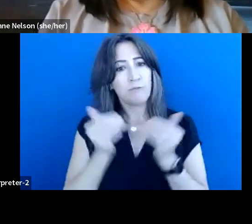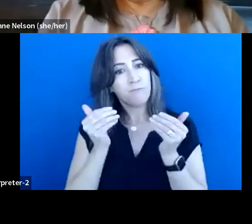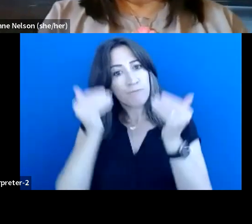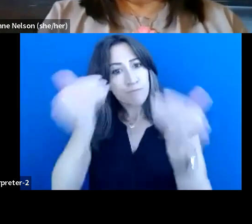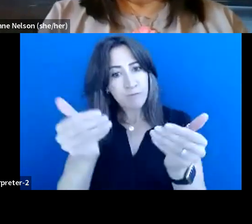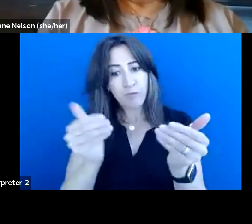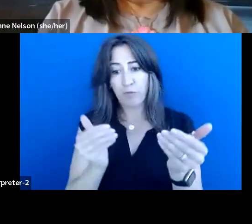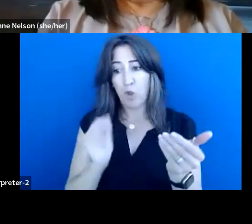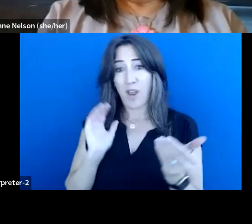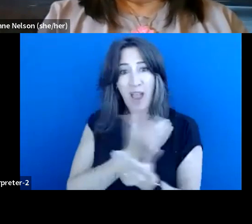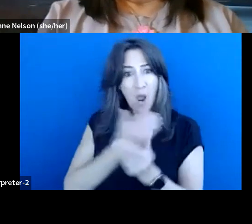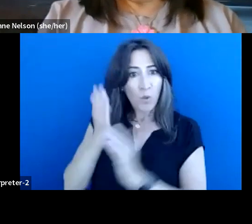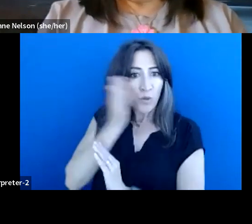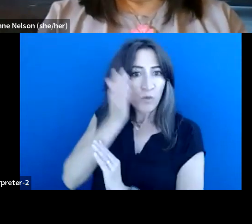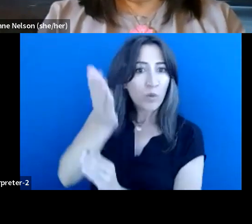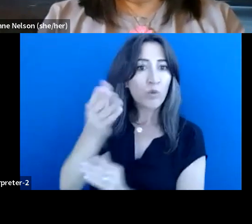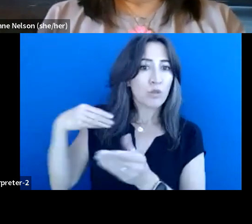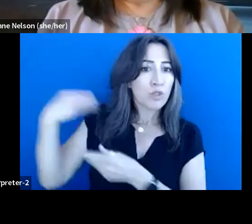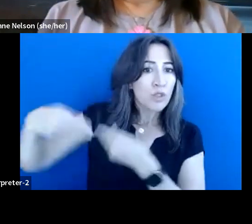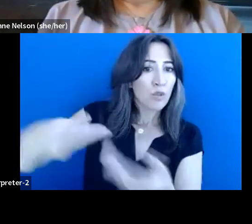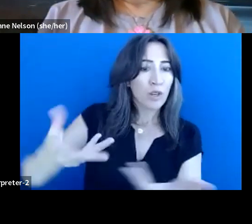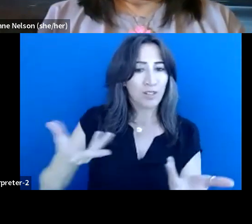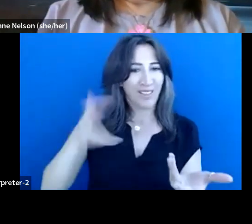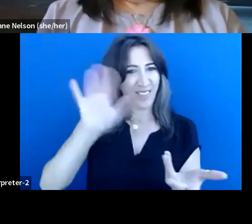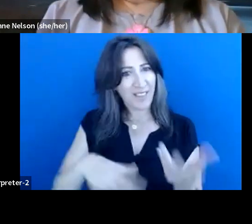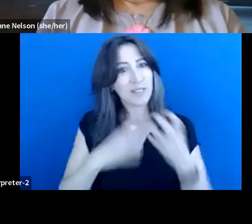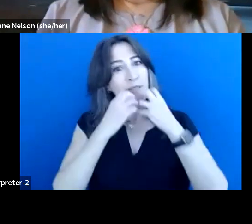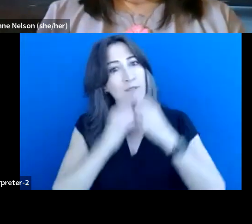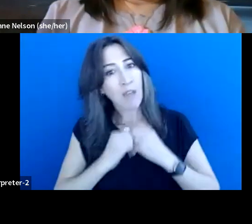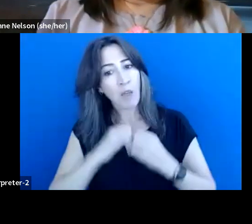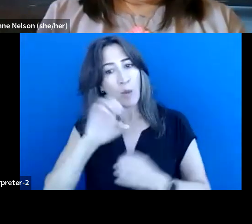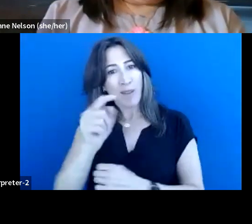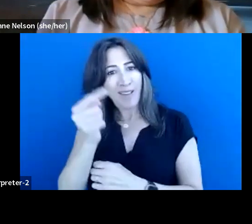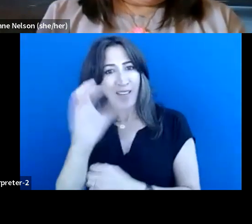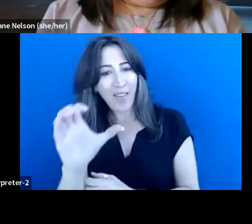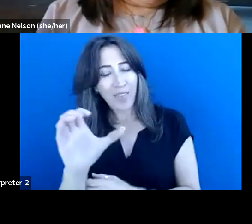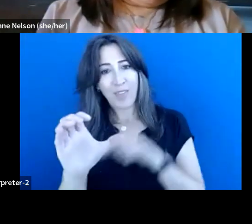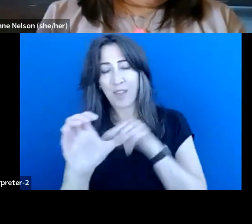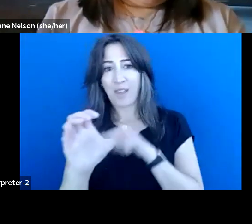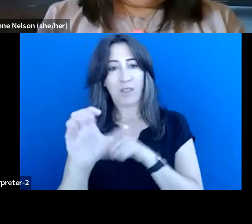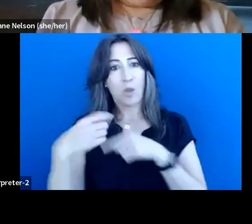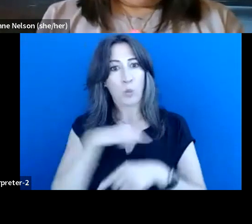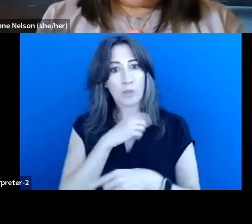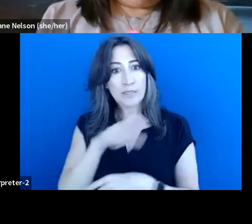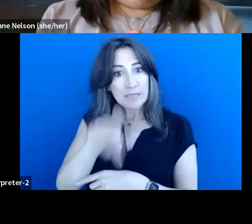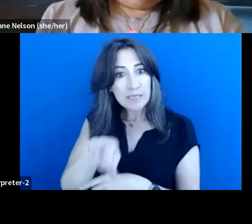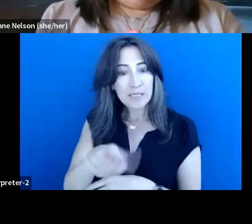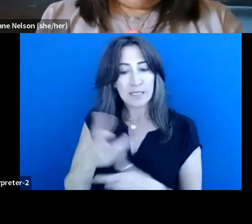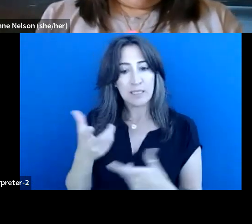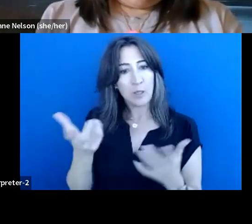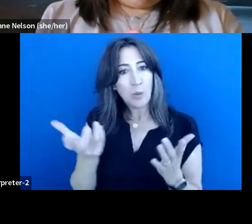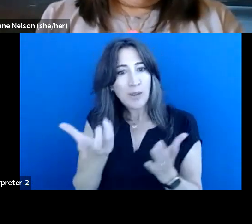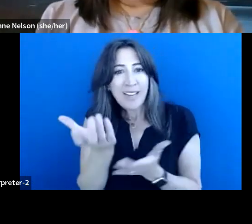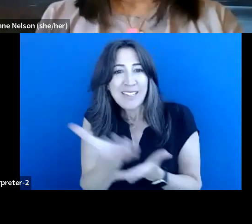future generations? And that's a value and an ethic as much as, uh, take, uh, take a little and leave a lot.